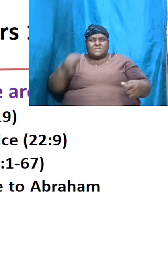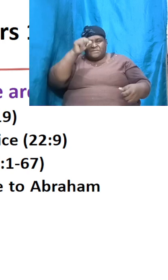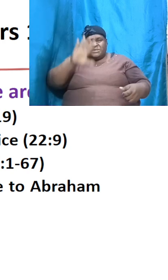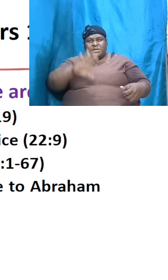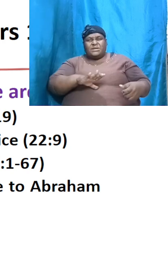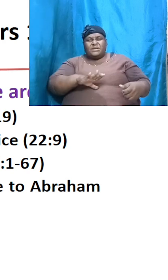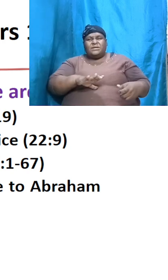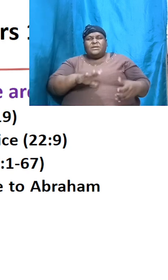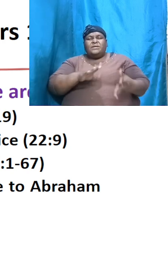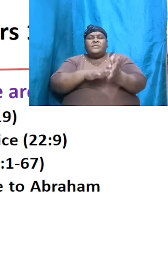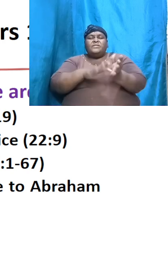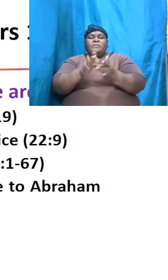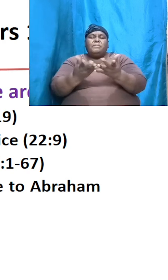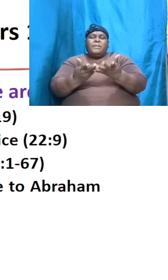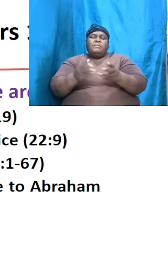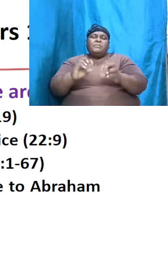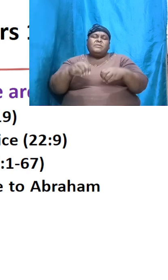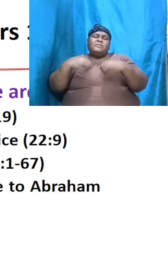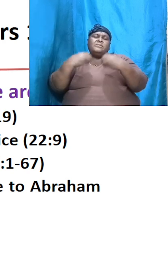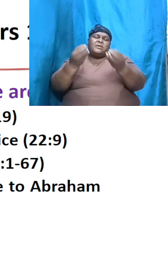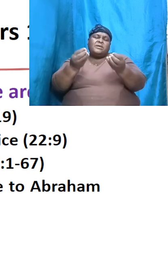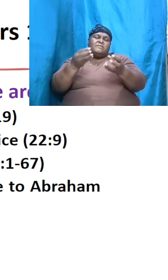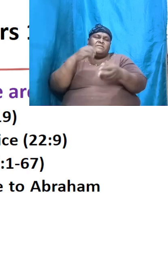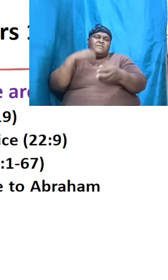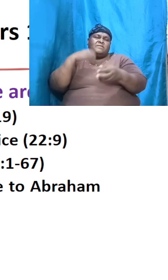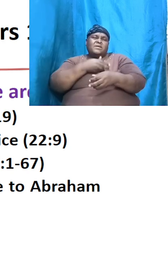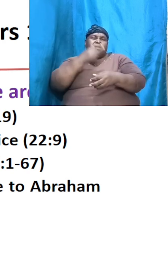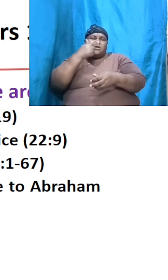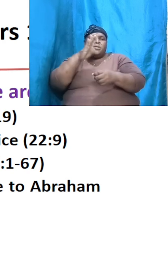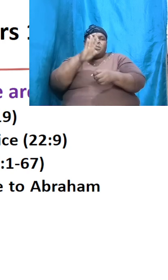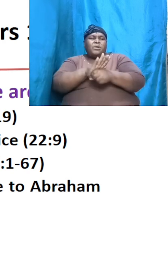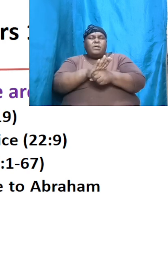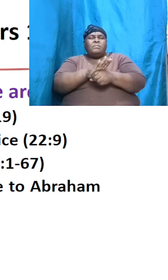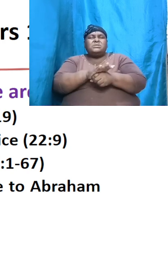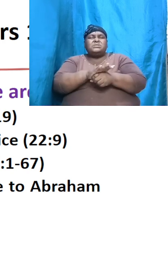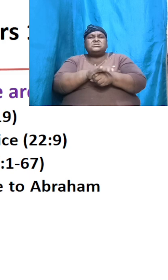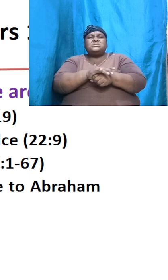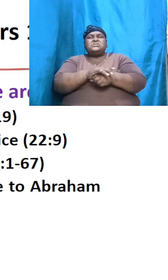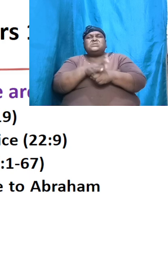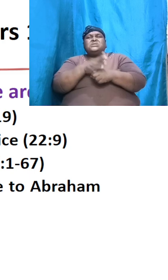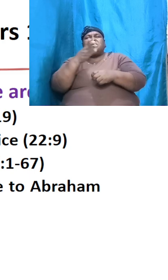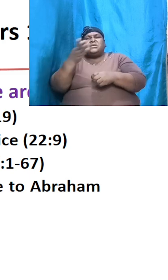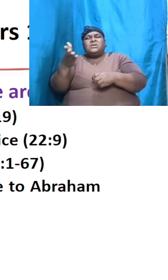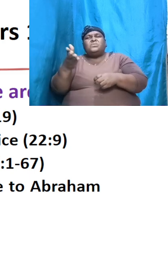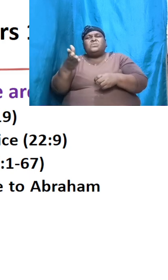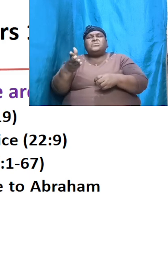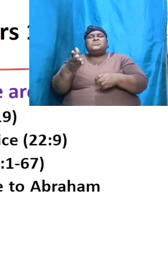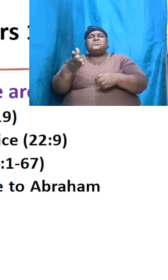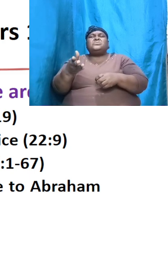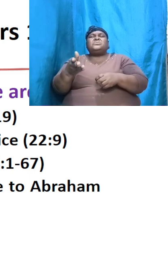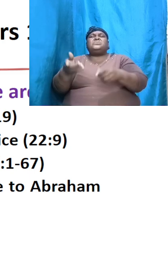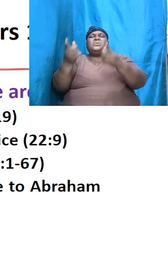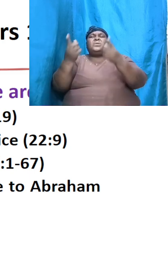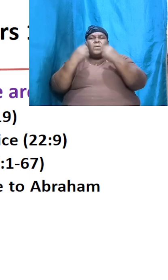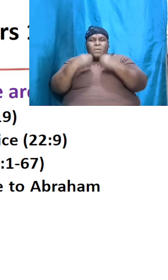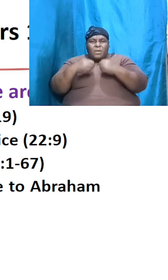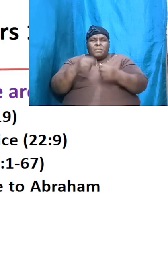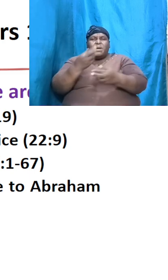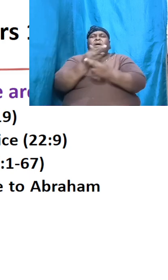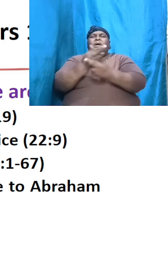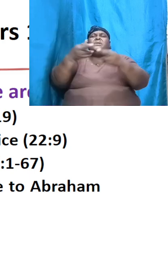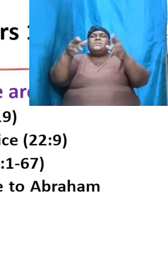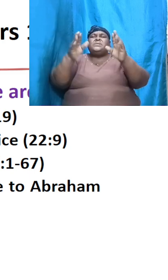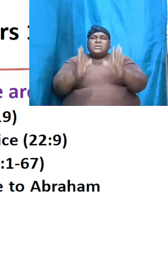us the promise that there was going to be a Messiah a Redeemer and